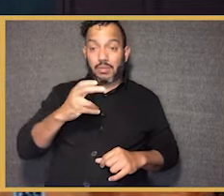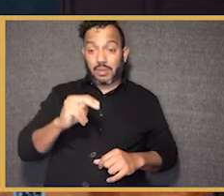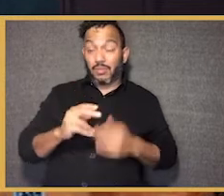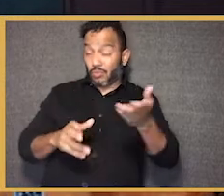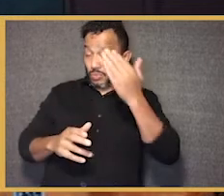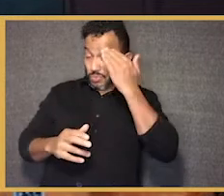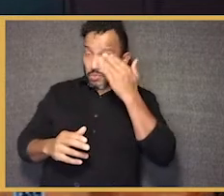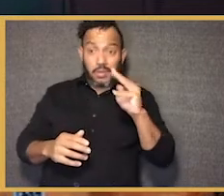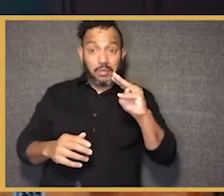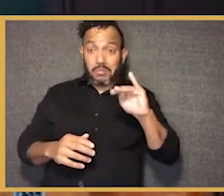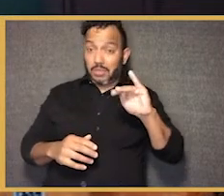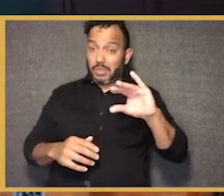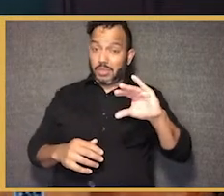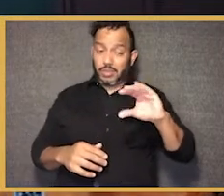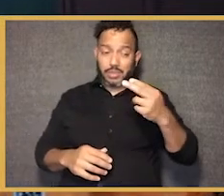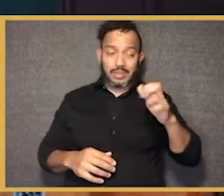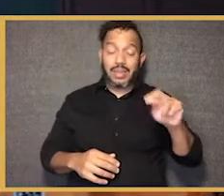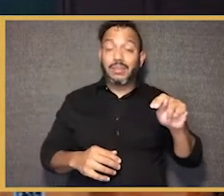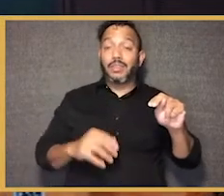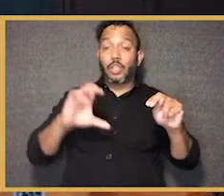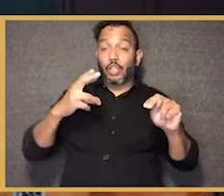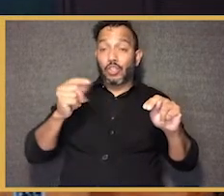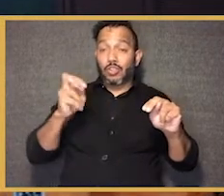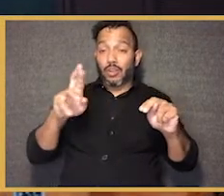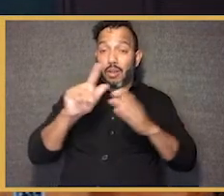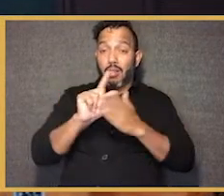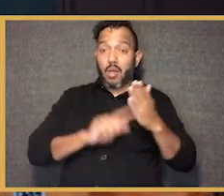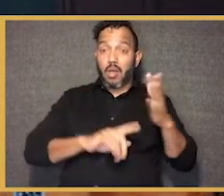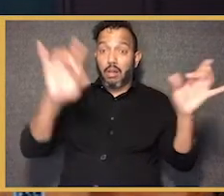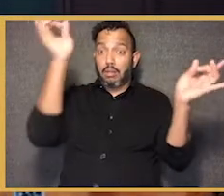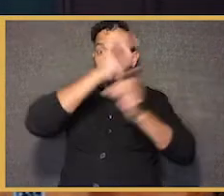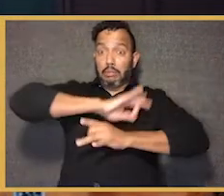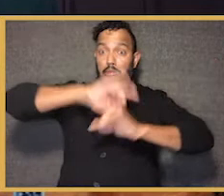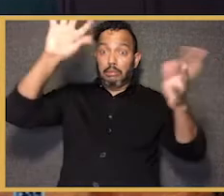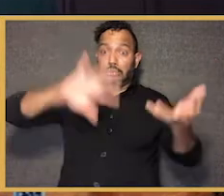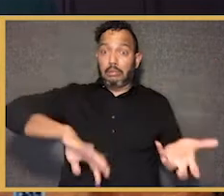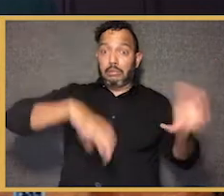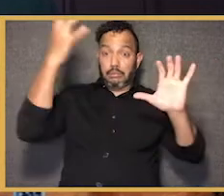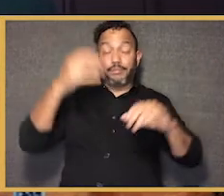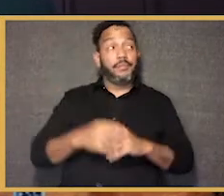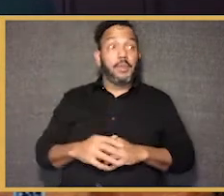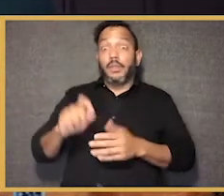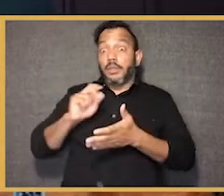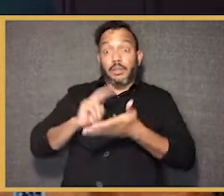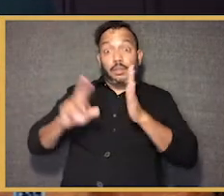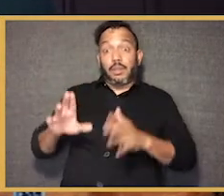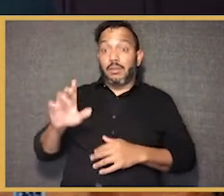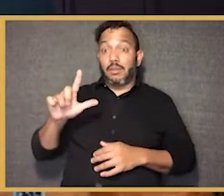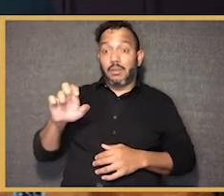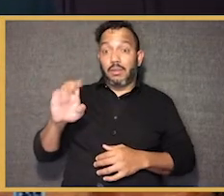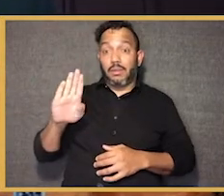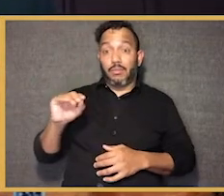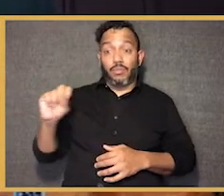Michigan, which you know, Michigan has a disastrous charter in law. And, you know, Secretary DeVos